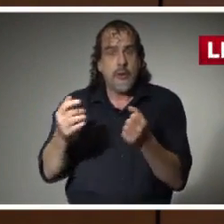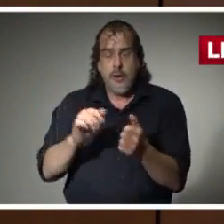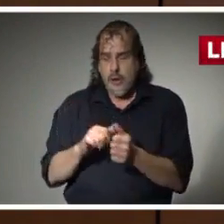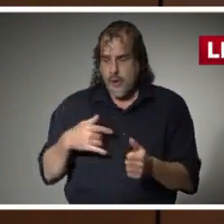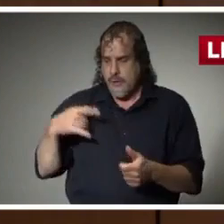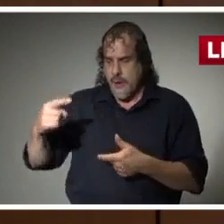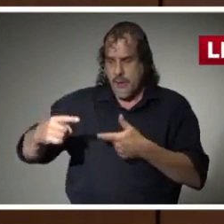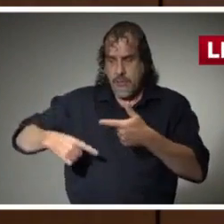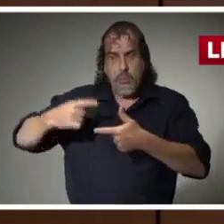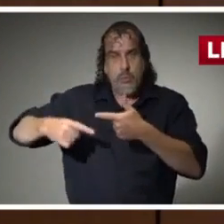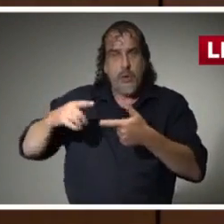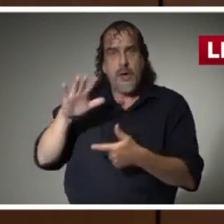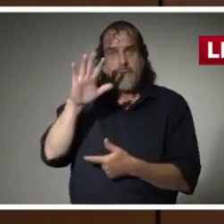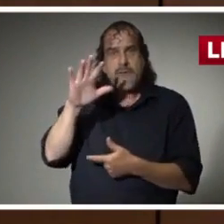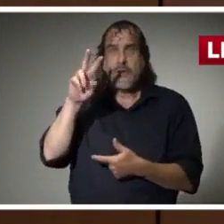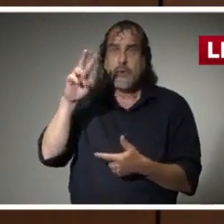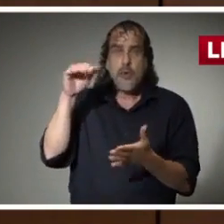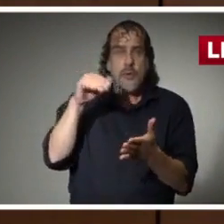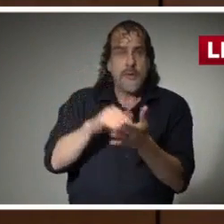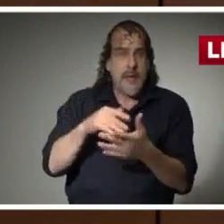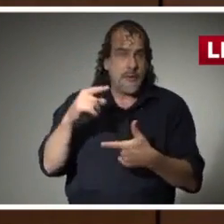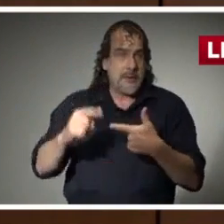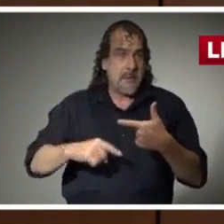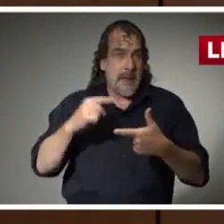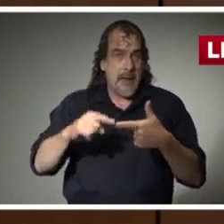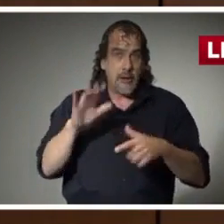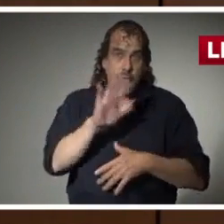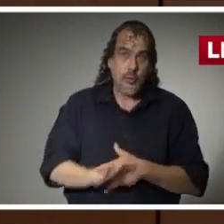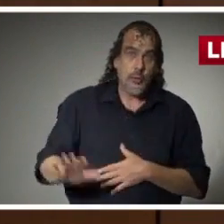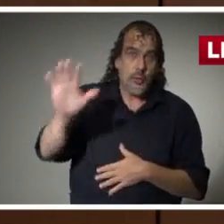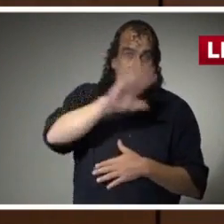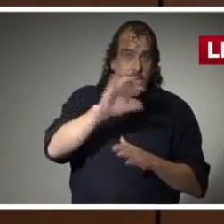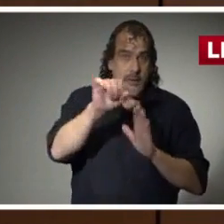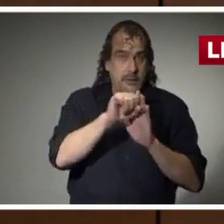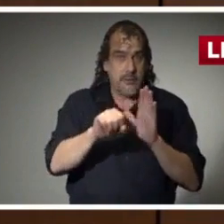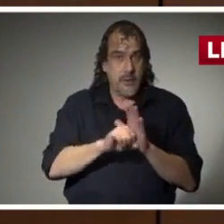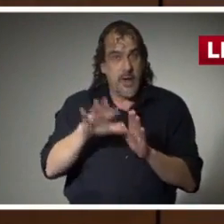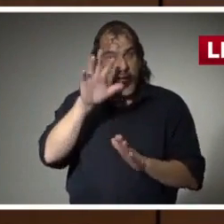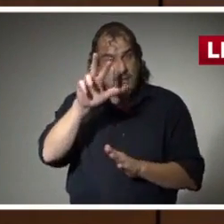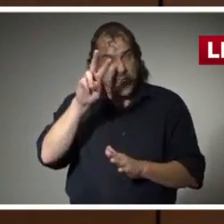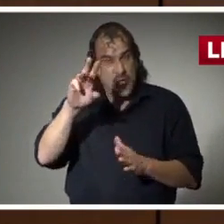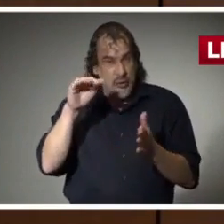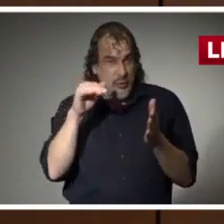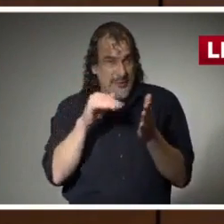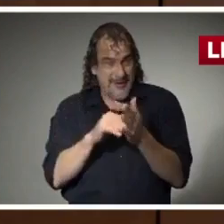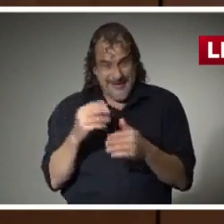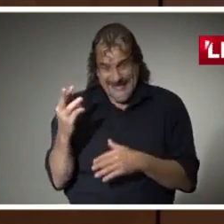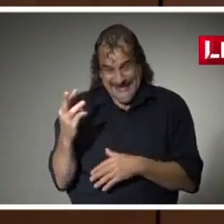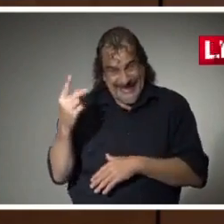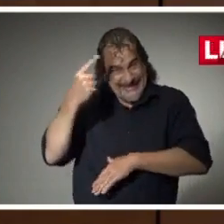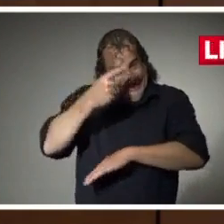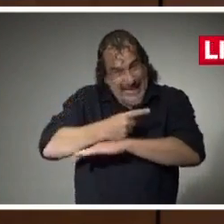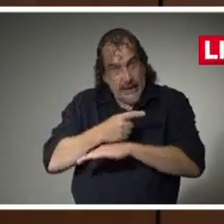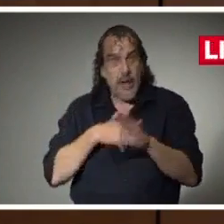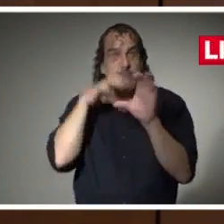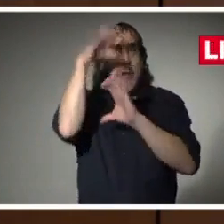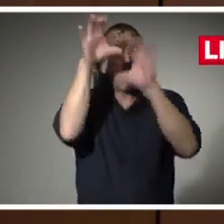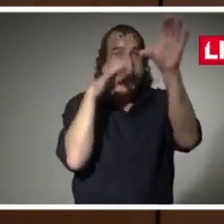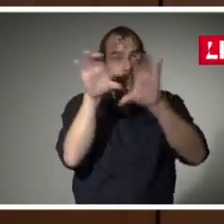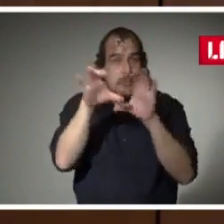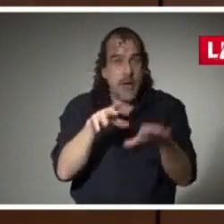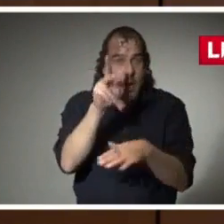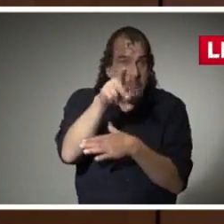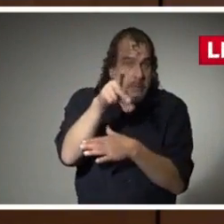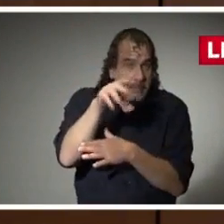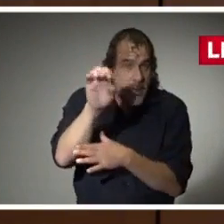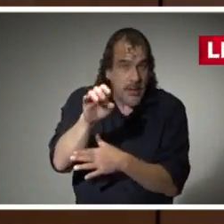they have logged over 52,000 miles. 52,000 miles over the last 26 days, pushing PPE out to these facilities